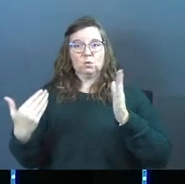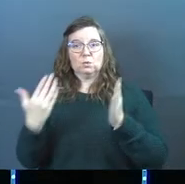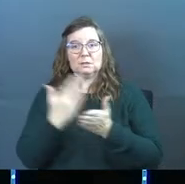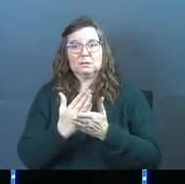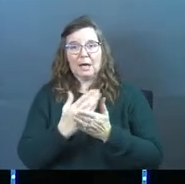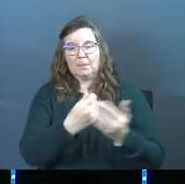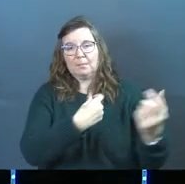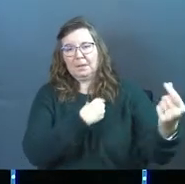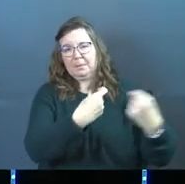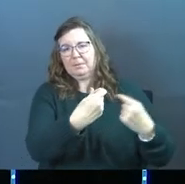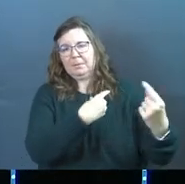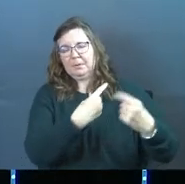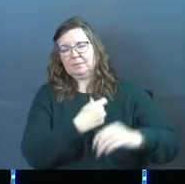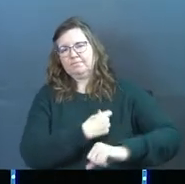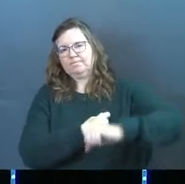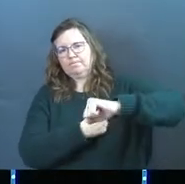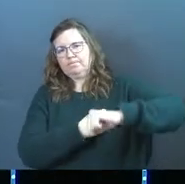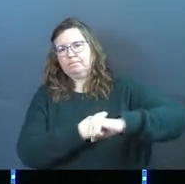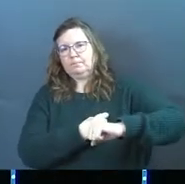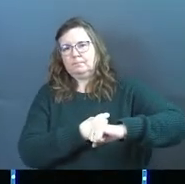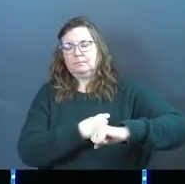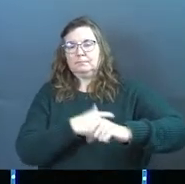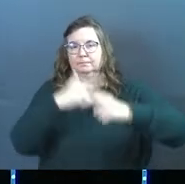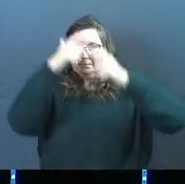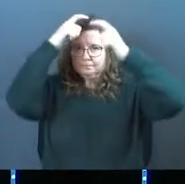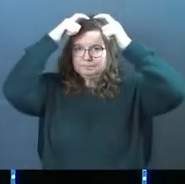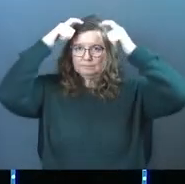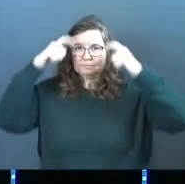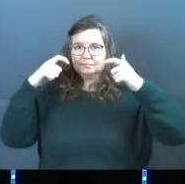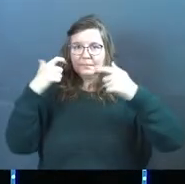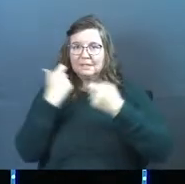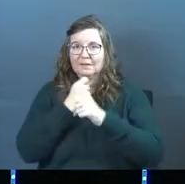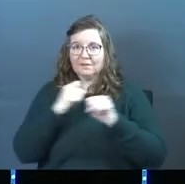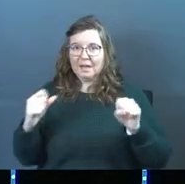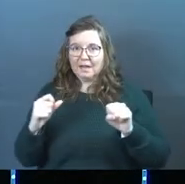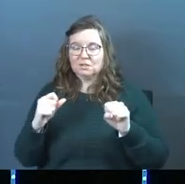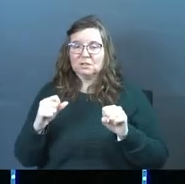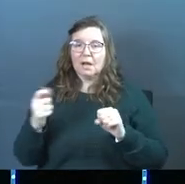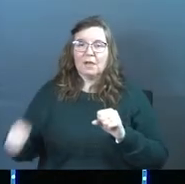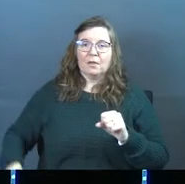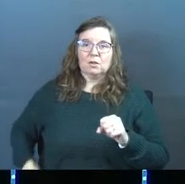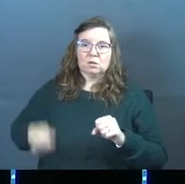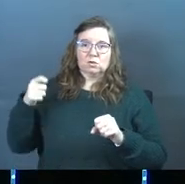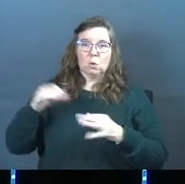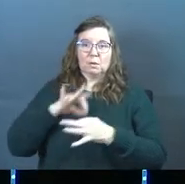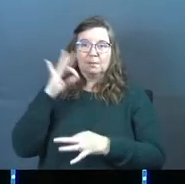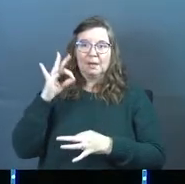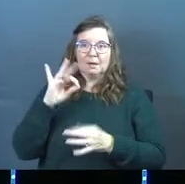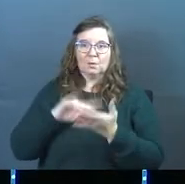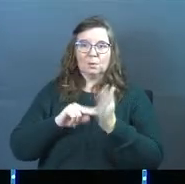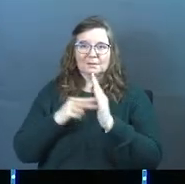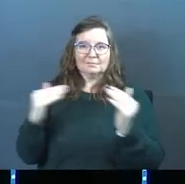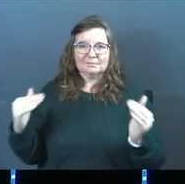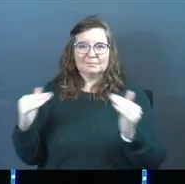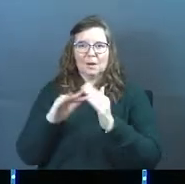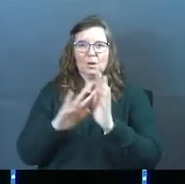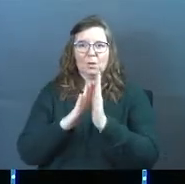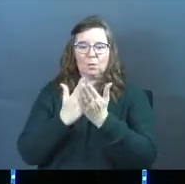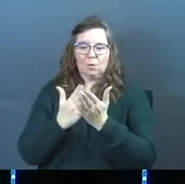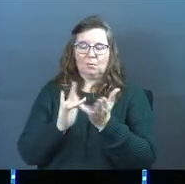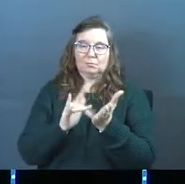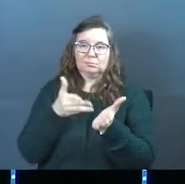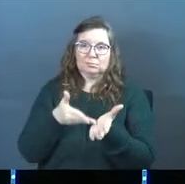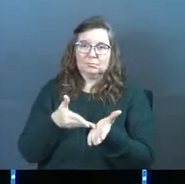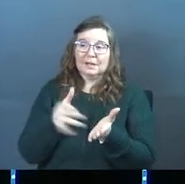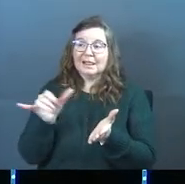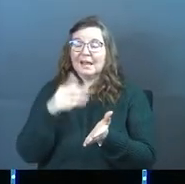Put on salvation as your helmet and take the sword of the spirit, which is the word of God. So Paul uses this illustration, right? And he comes along and he says,